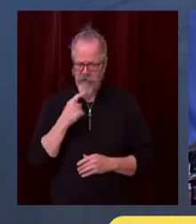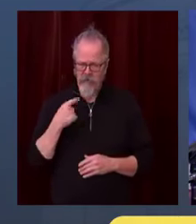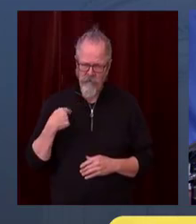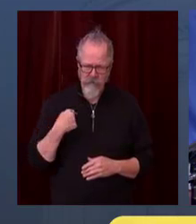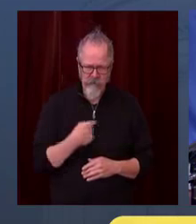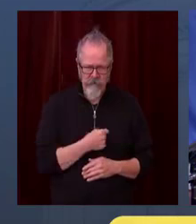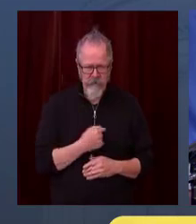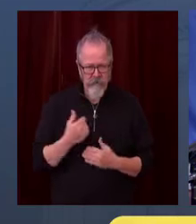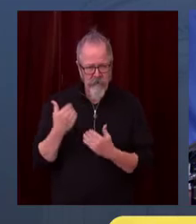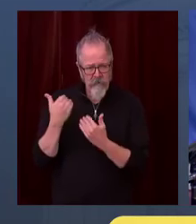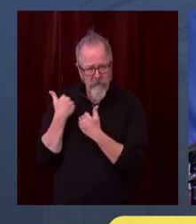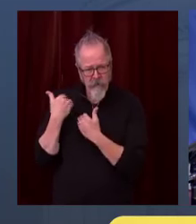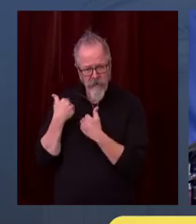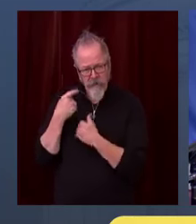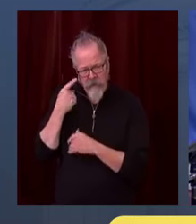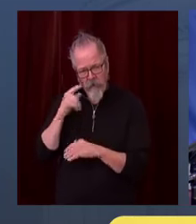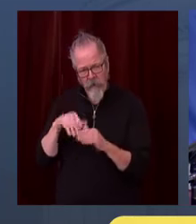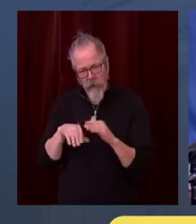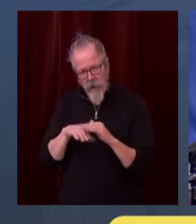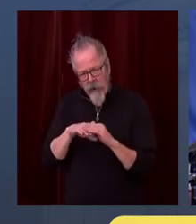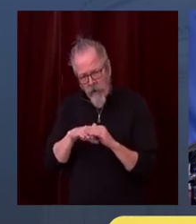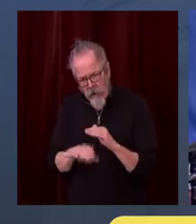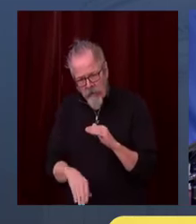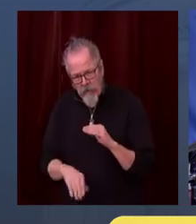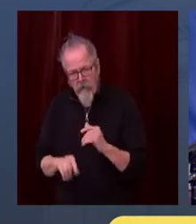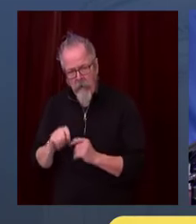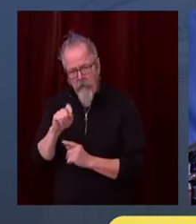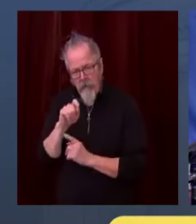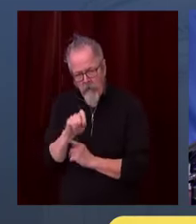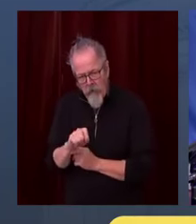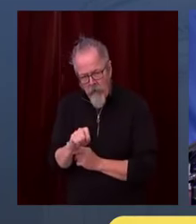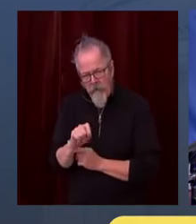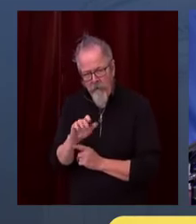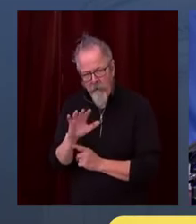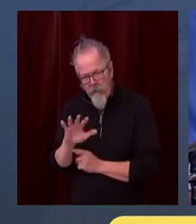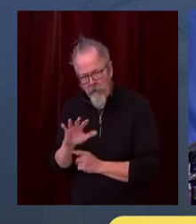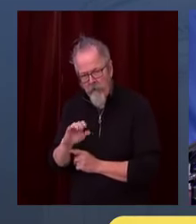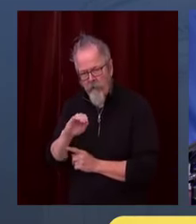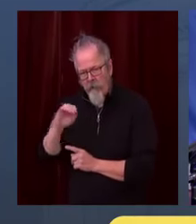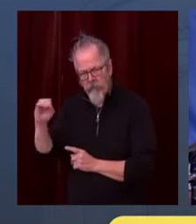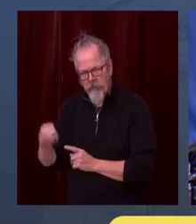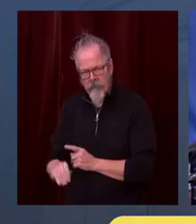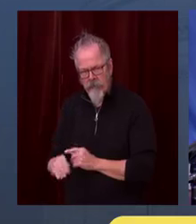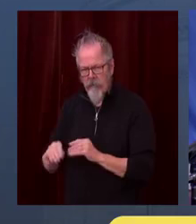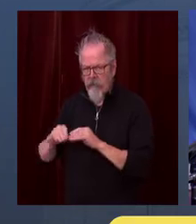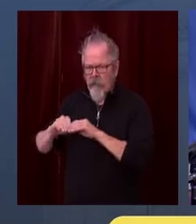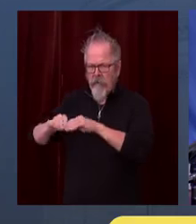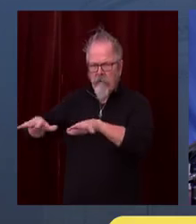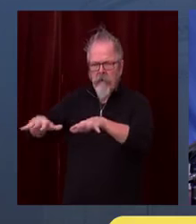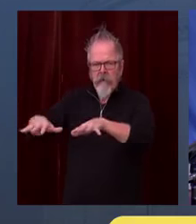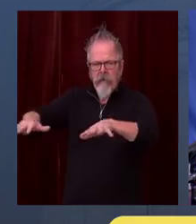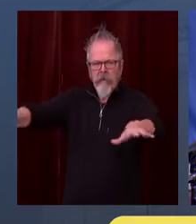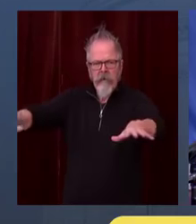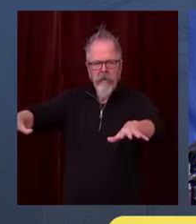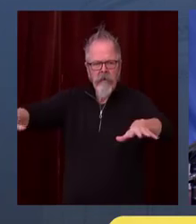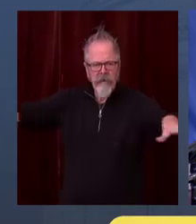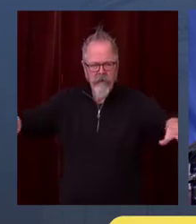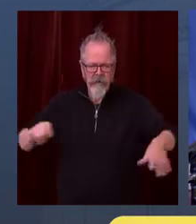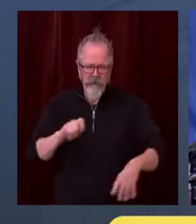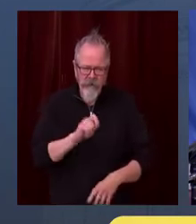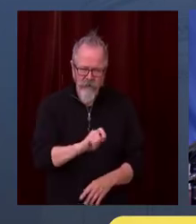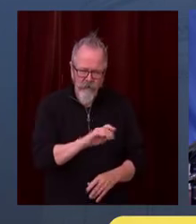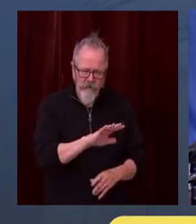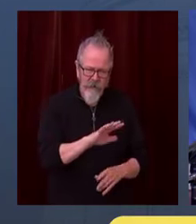they're contributing to this problem and that they're disproportionately affected by this. And I'm sure many of those restaurant owners would have preferred to stay at four